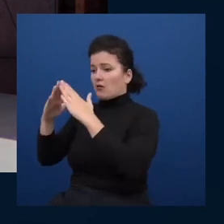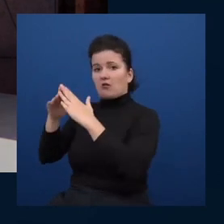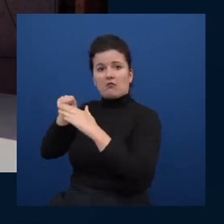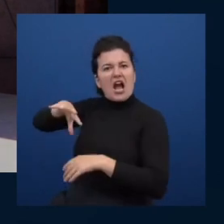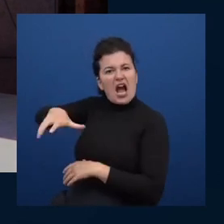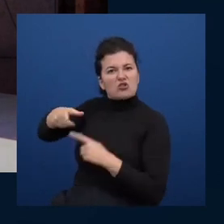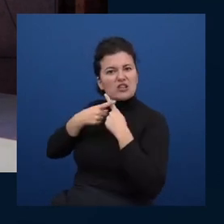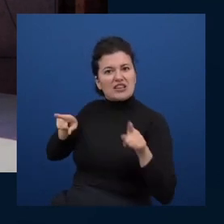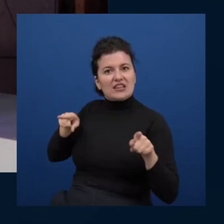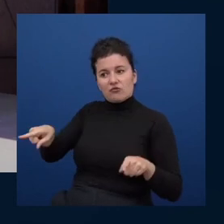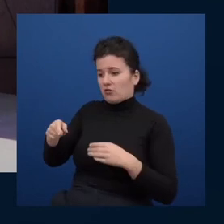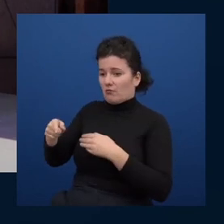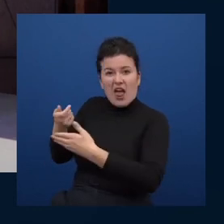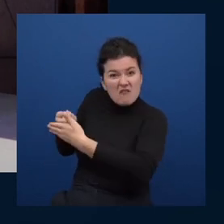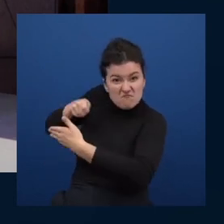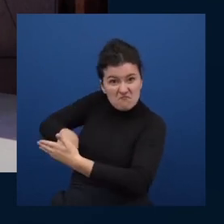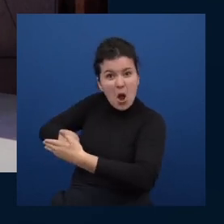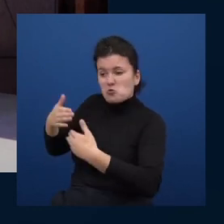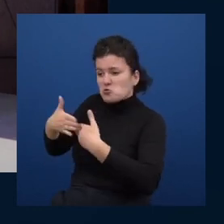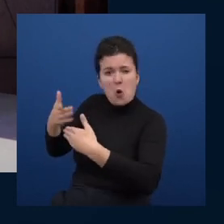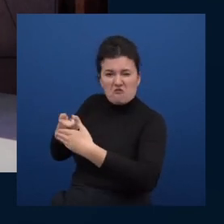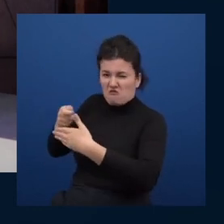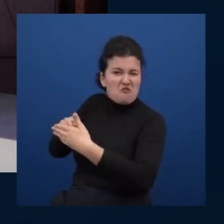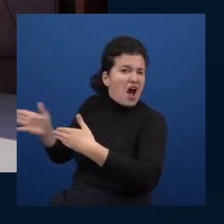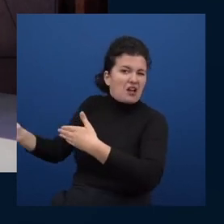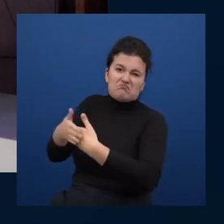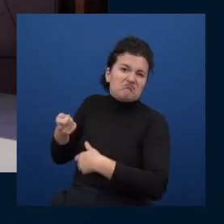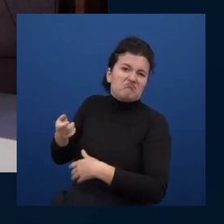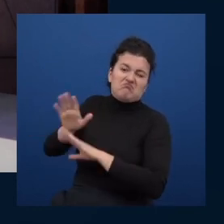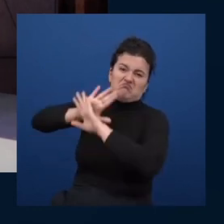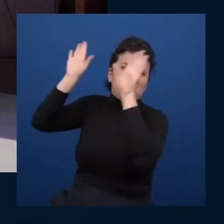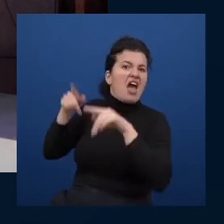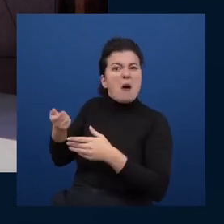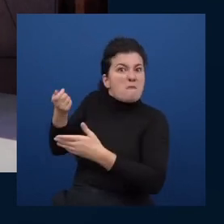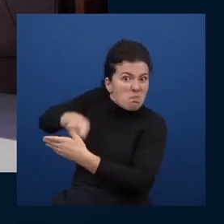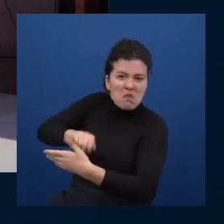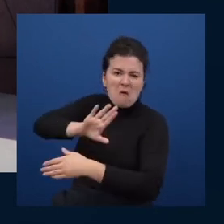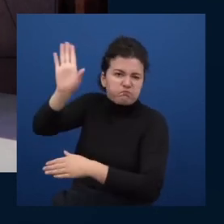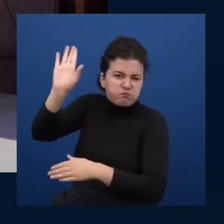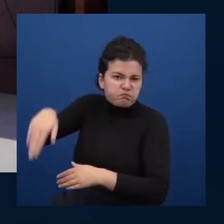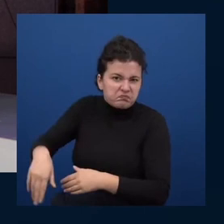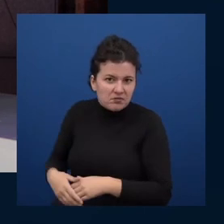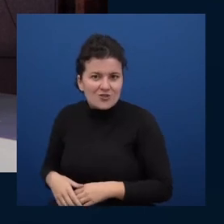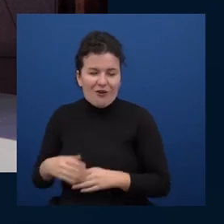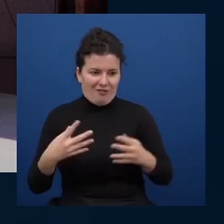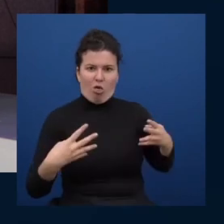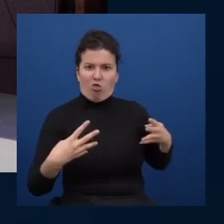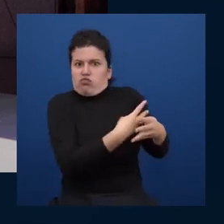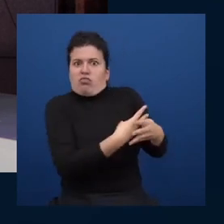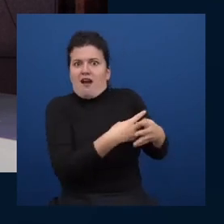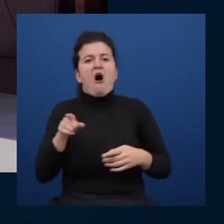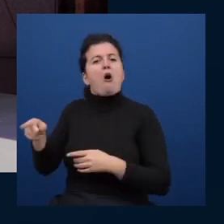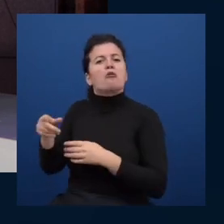you know a reasonable amount of security so i think i would apply the same rules that we talked about with the tires to